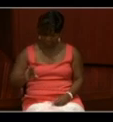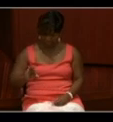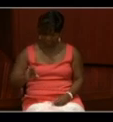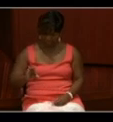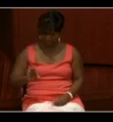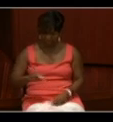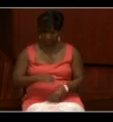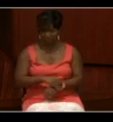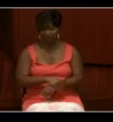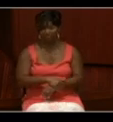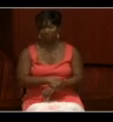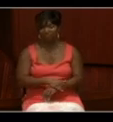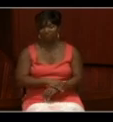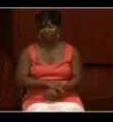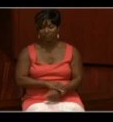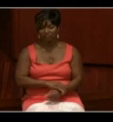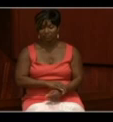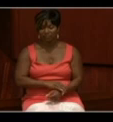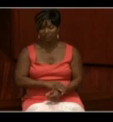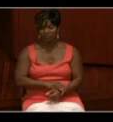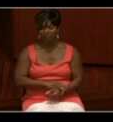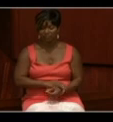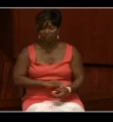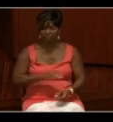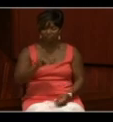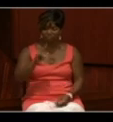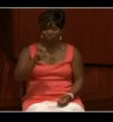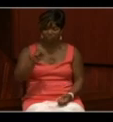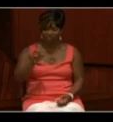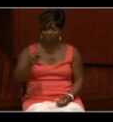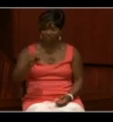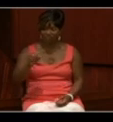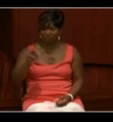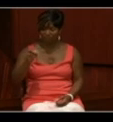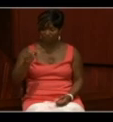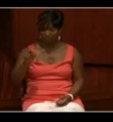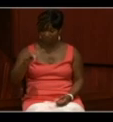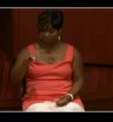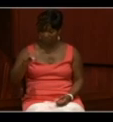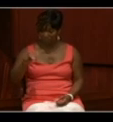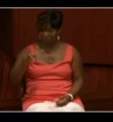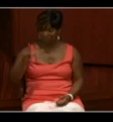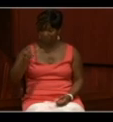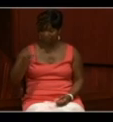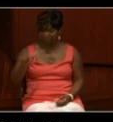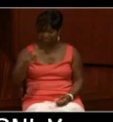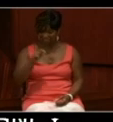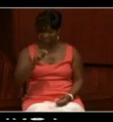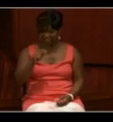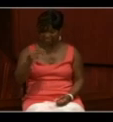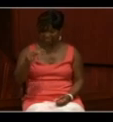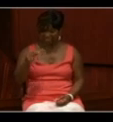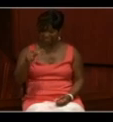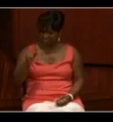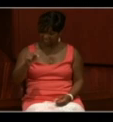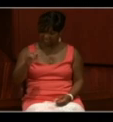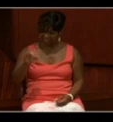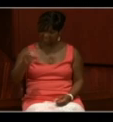Here we are at the USS Manly with the list of officers, T.C. Green. Now he's been promoted to Lieutenant J.G.